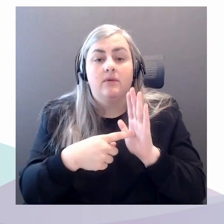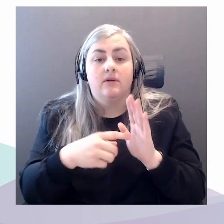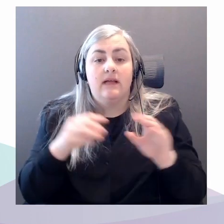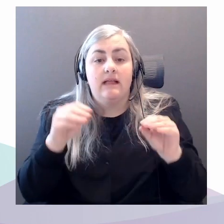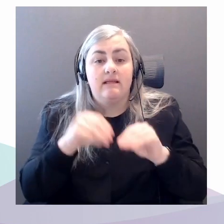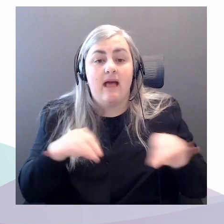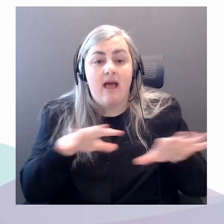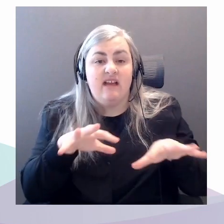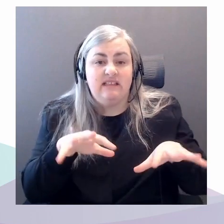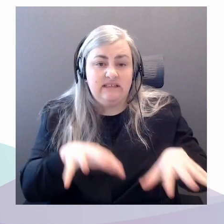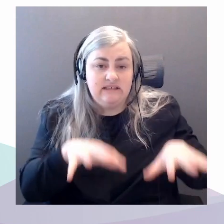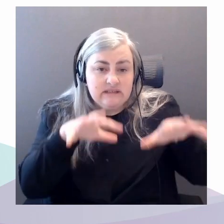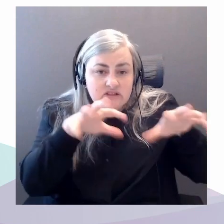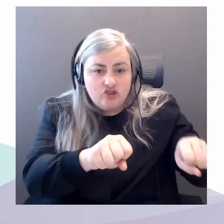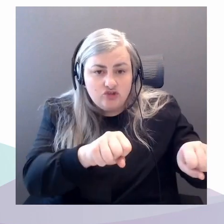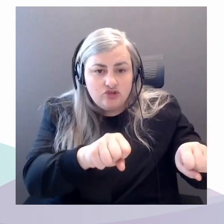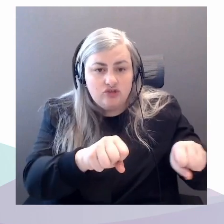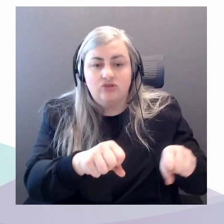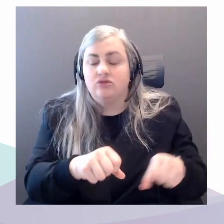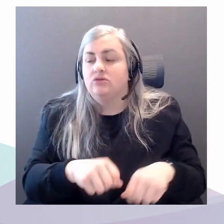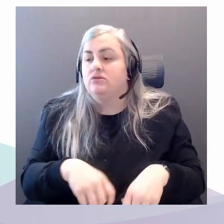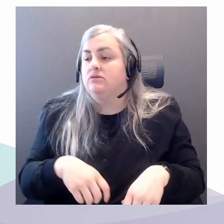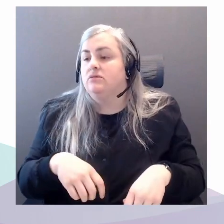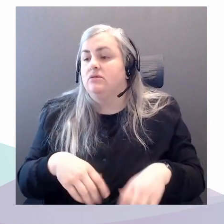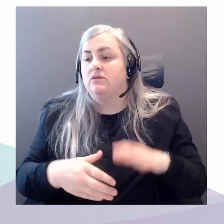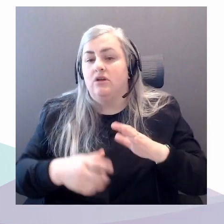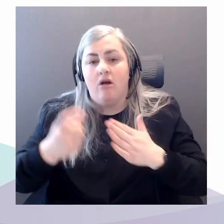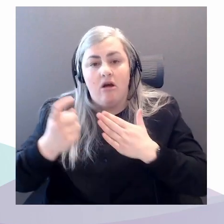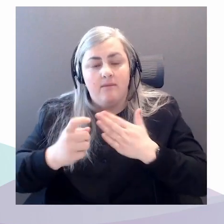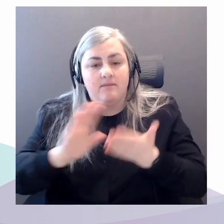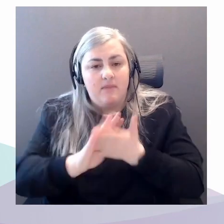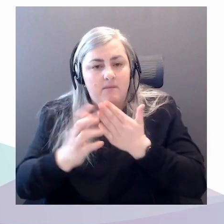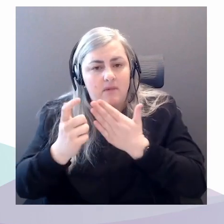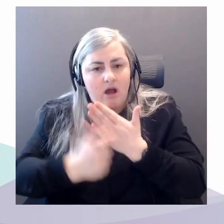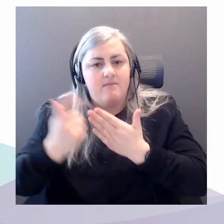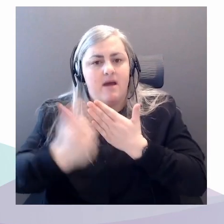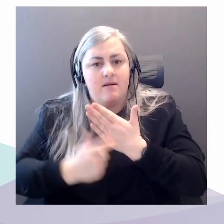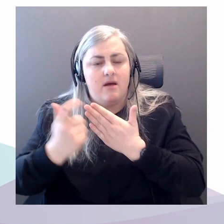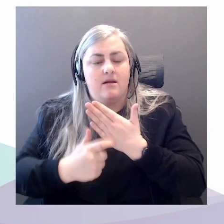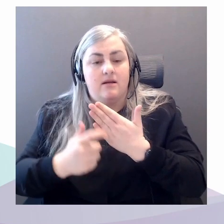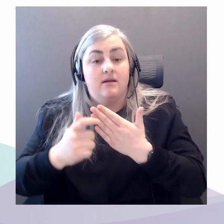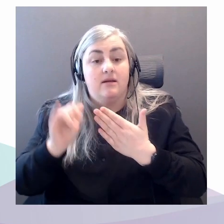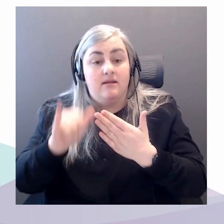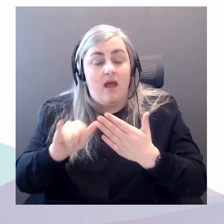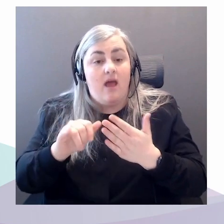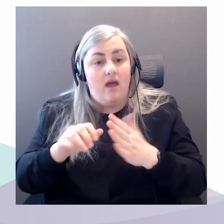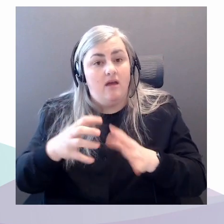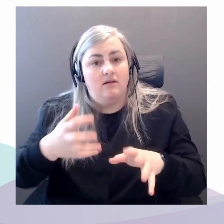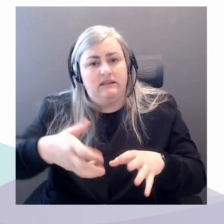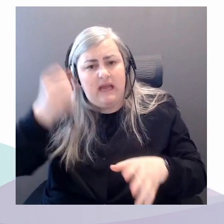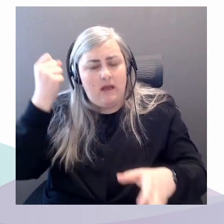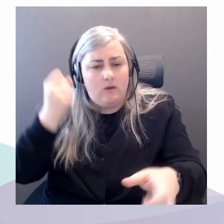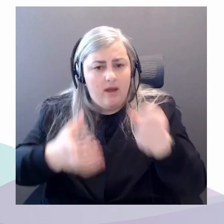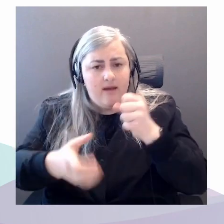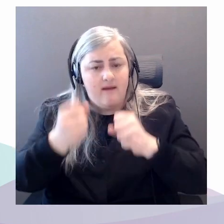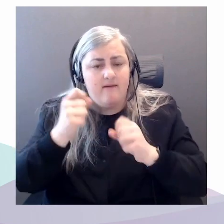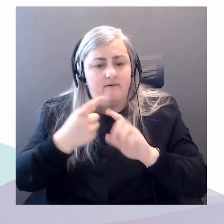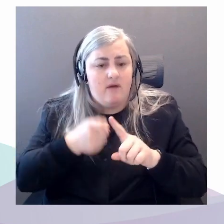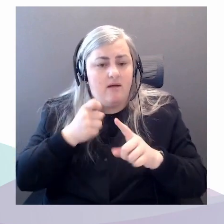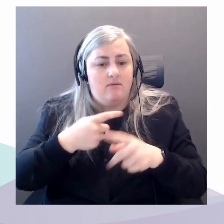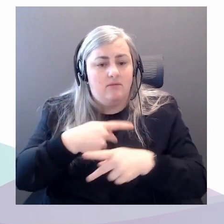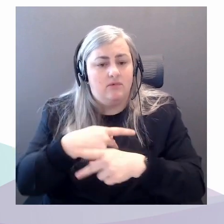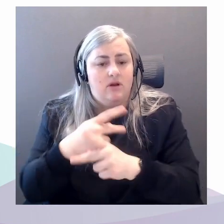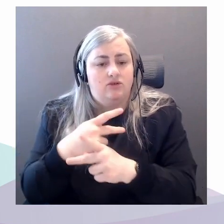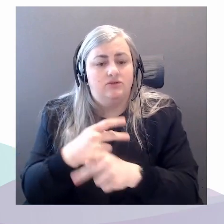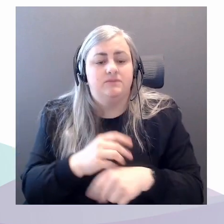for energy production. I'm curious to hear, though, do you see other links between petro-cultural